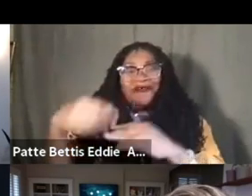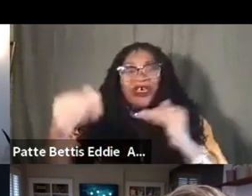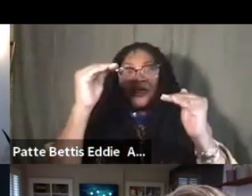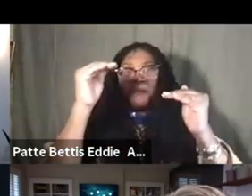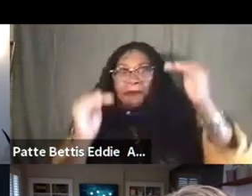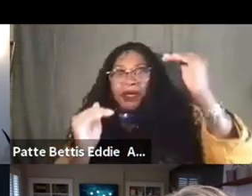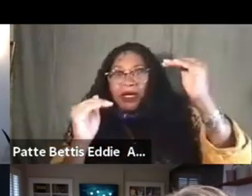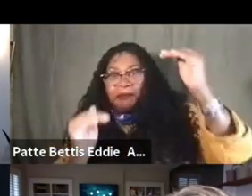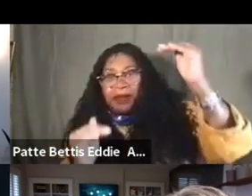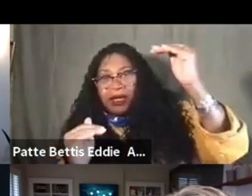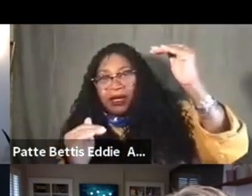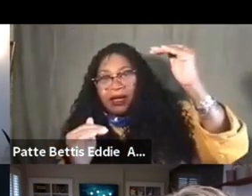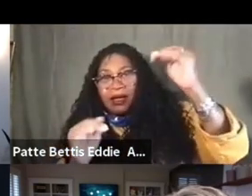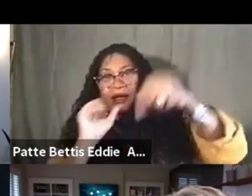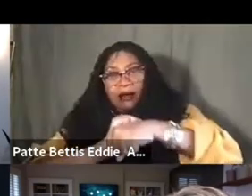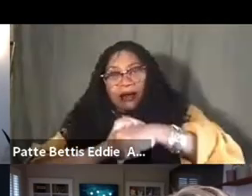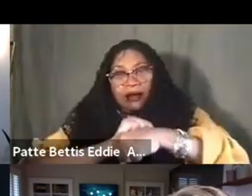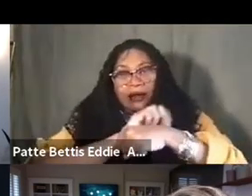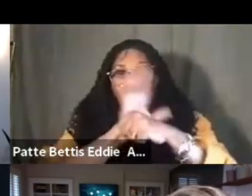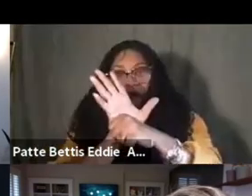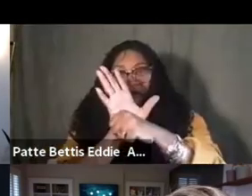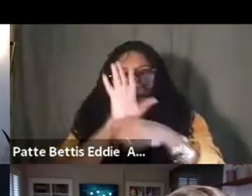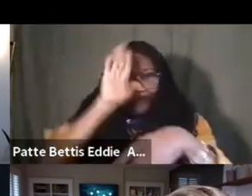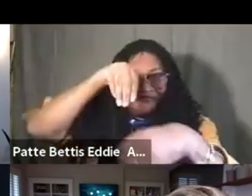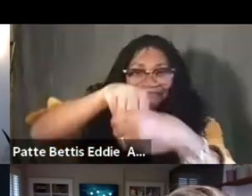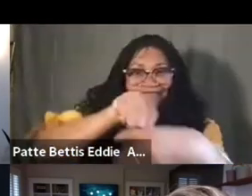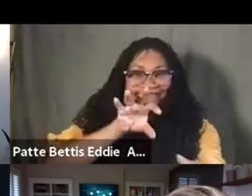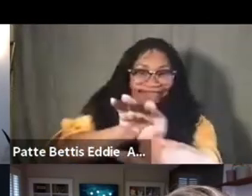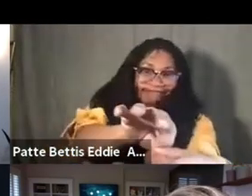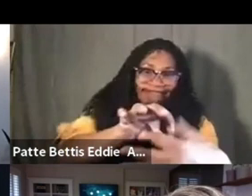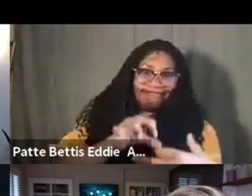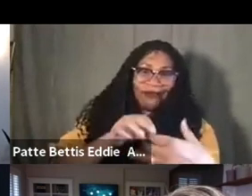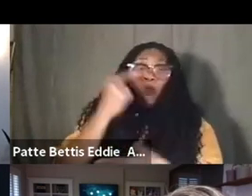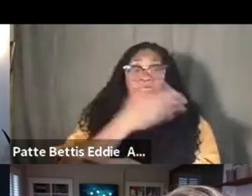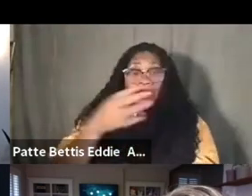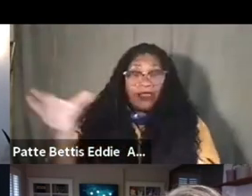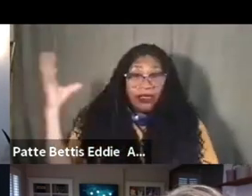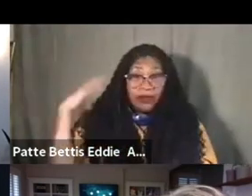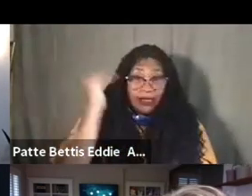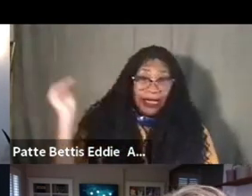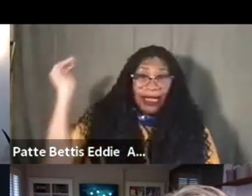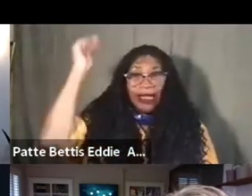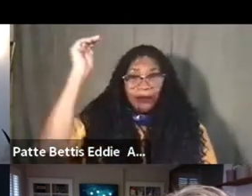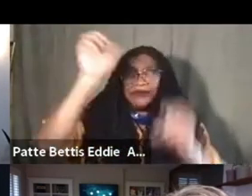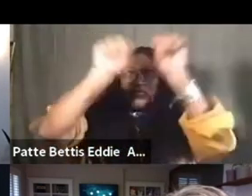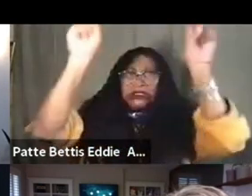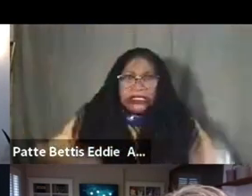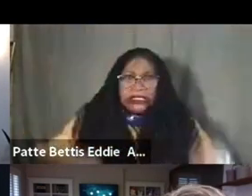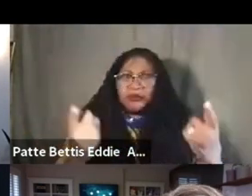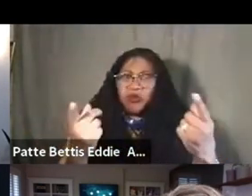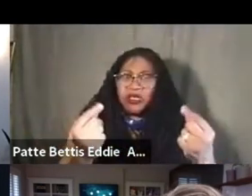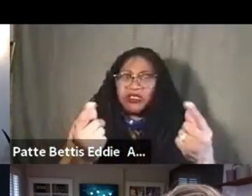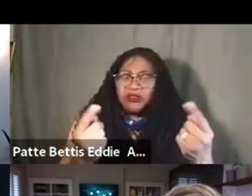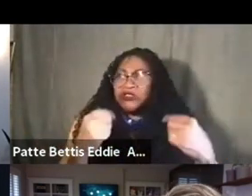we all found ourselves in. And I think that one of the things that capitalistic systems do is they try to